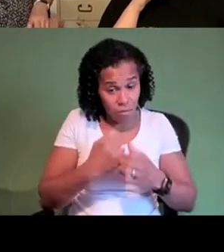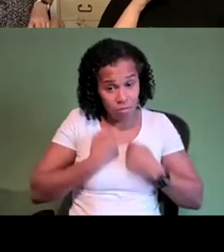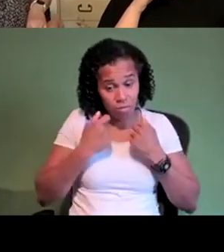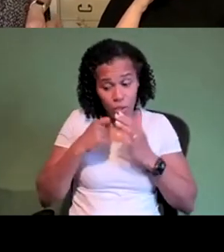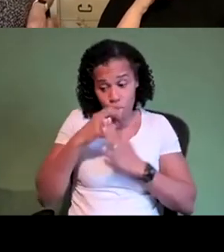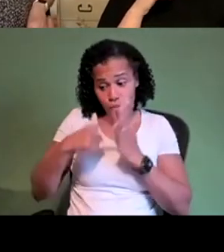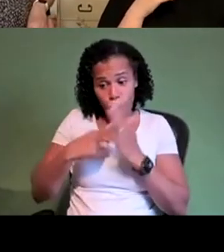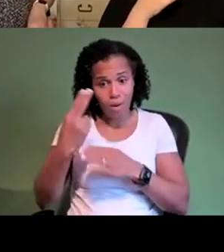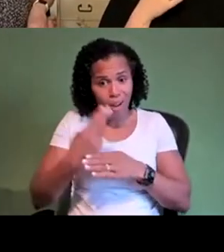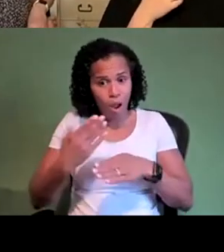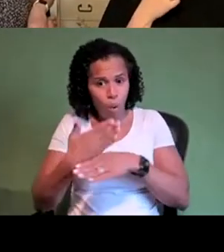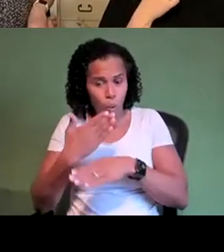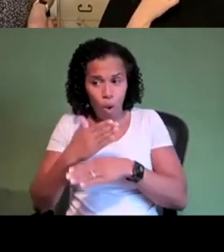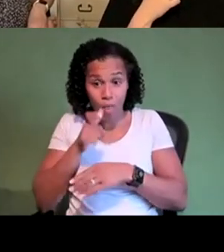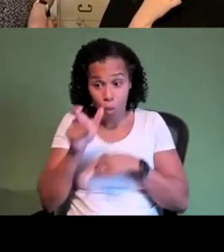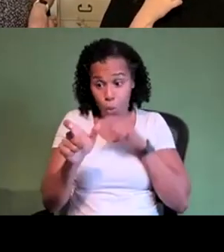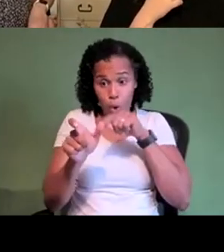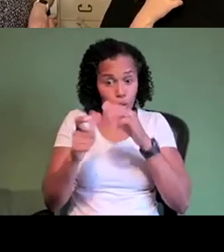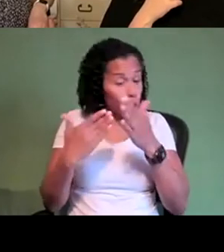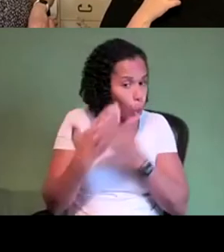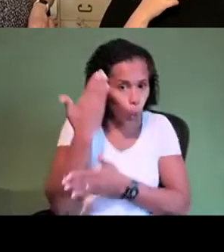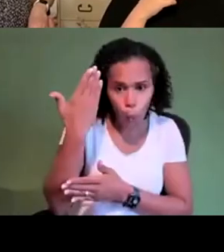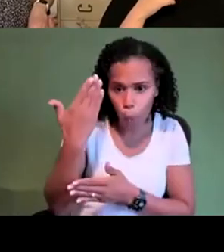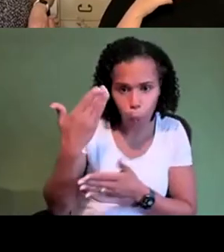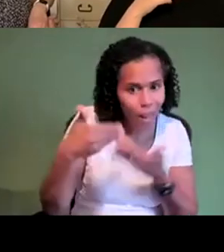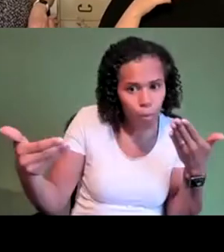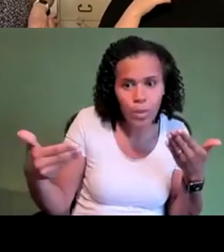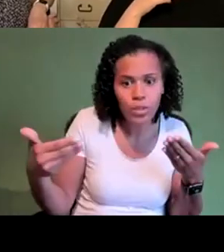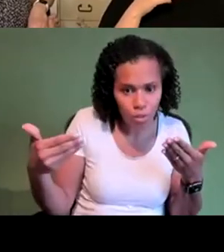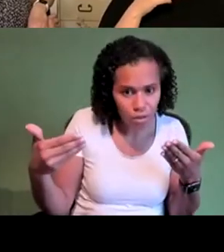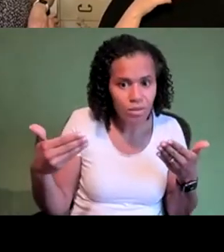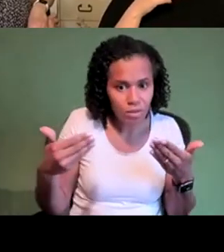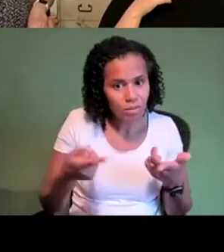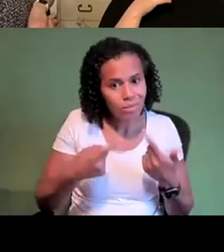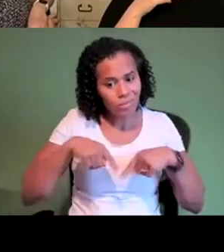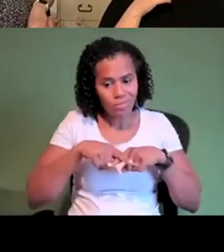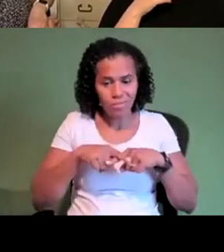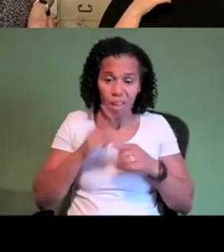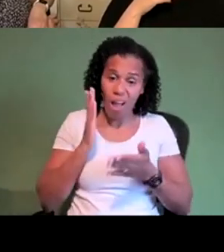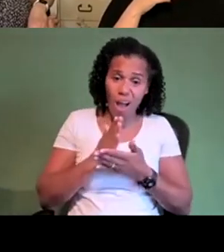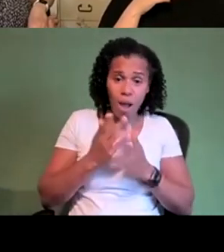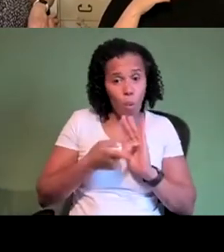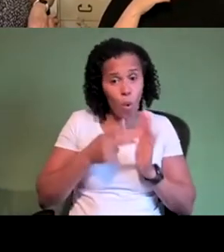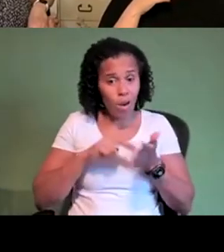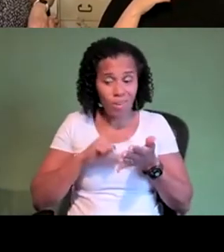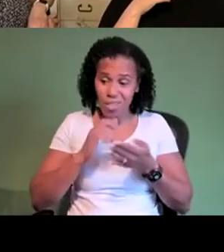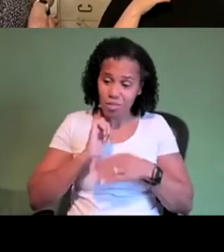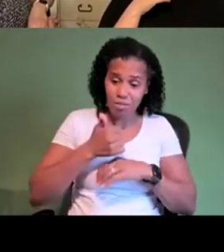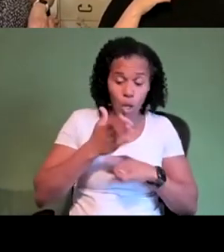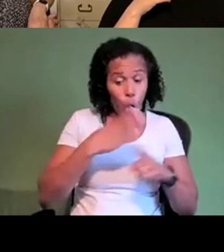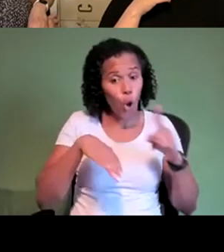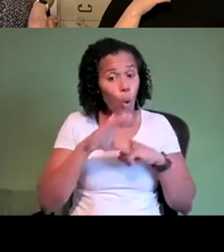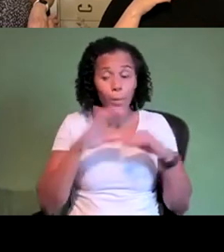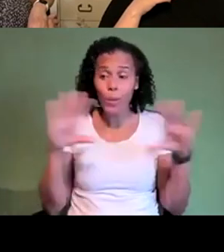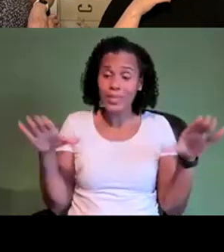extent this idea of collective i think we're we're an organization and a community and i think the the